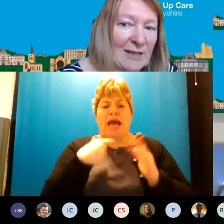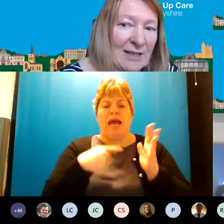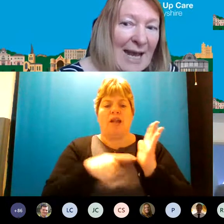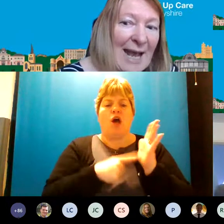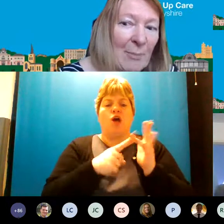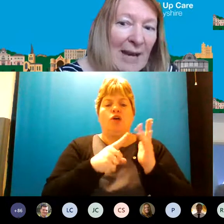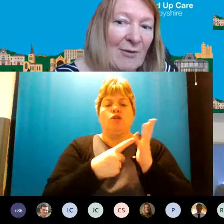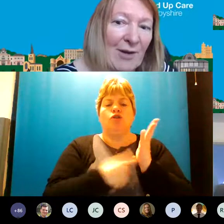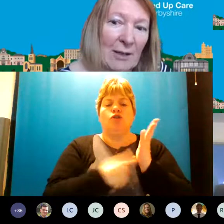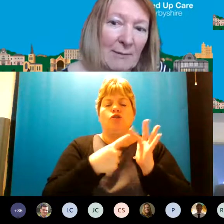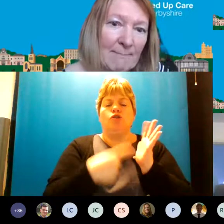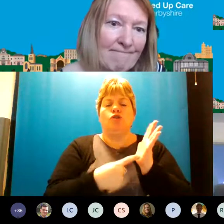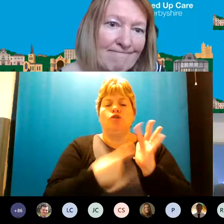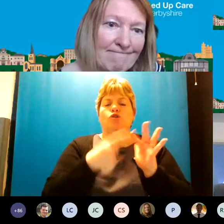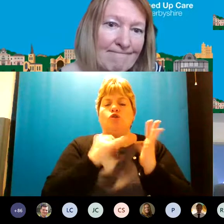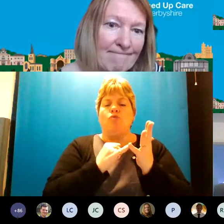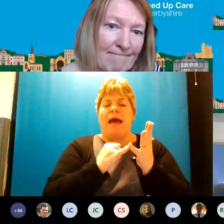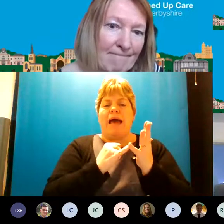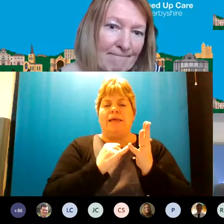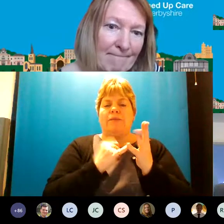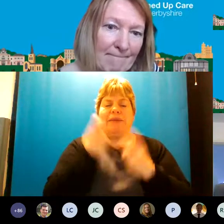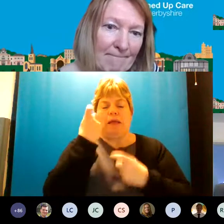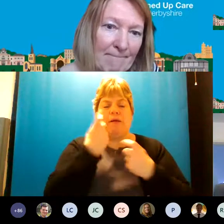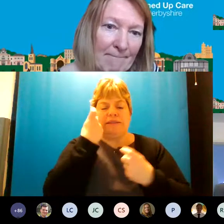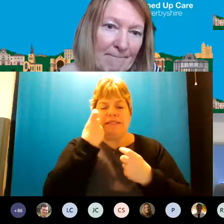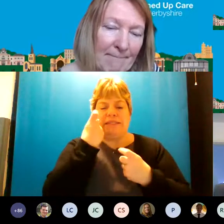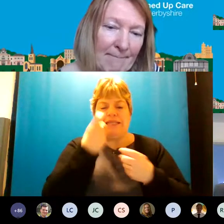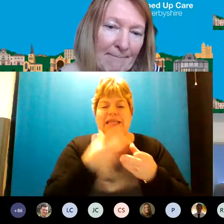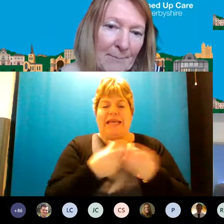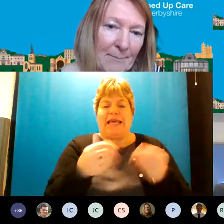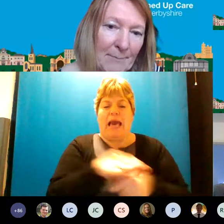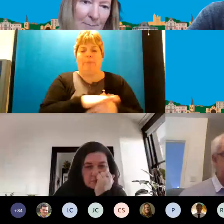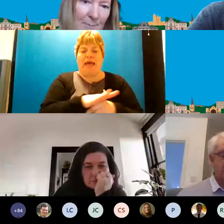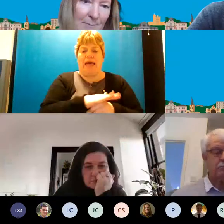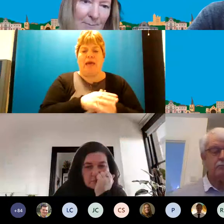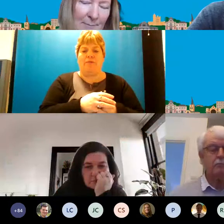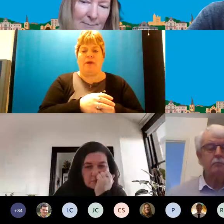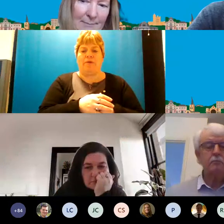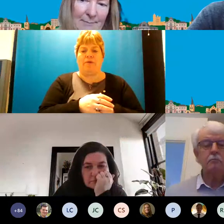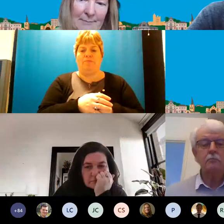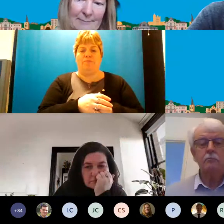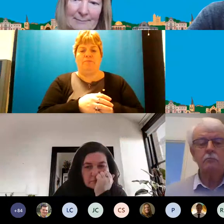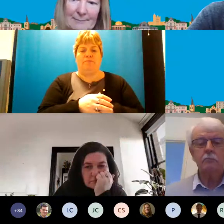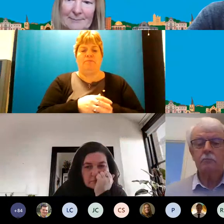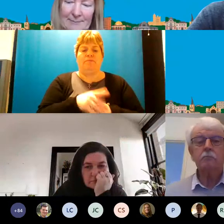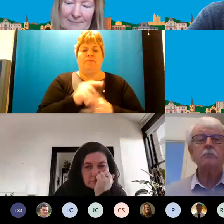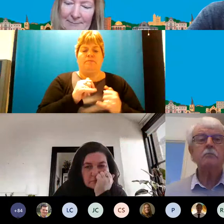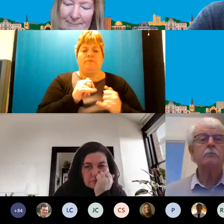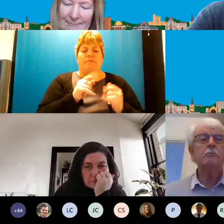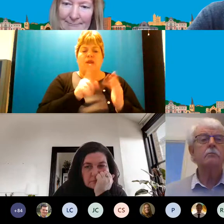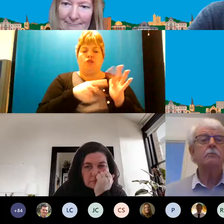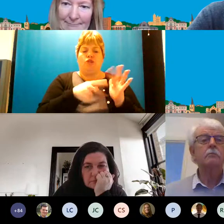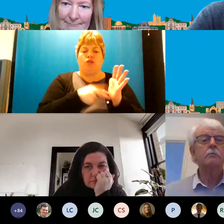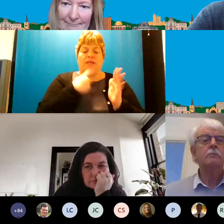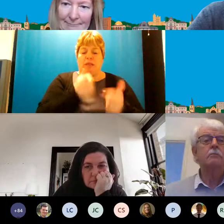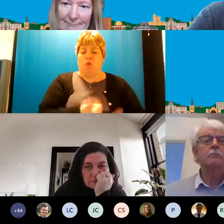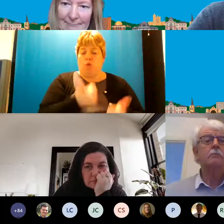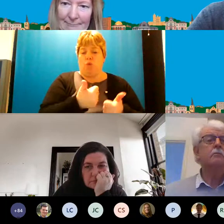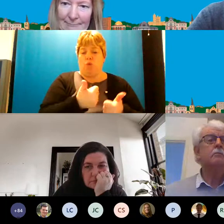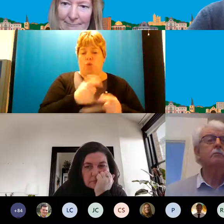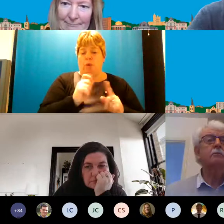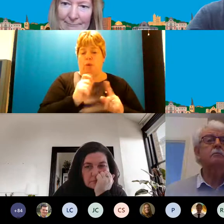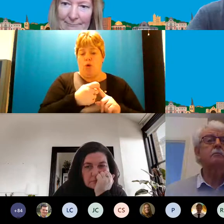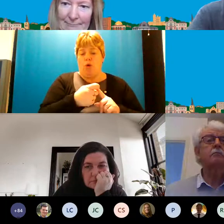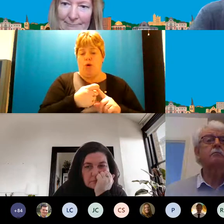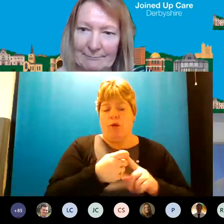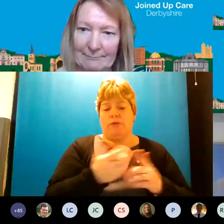considered as a gap area i think i think you raise a really good point there sarah i think um when we tend